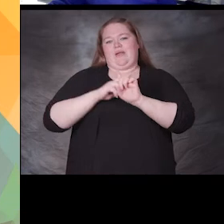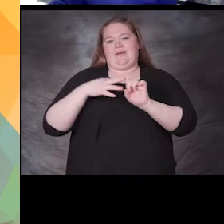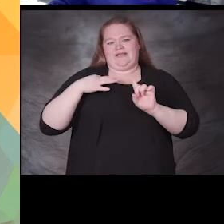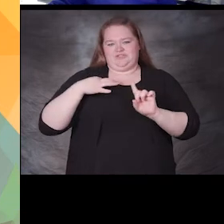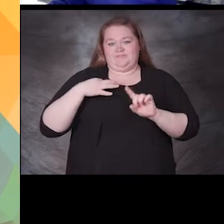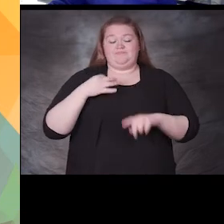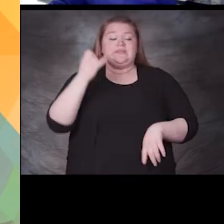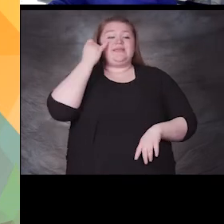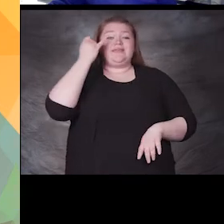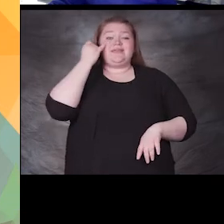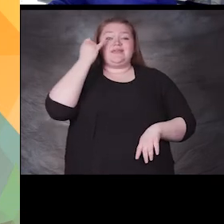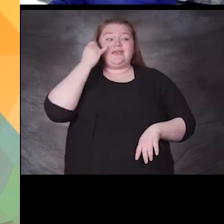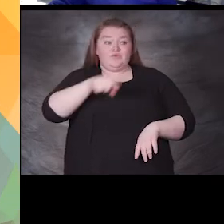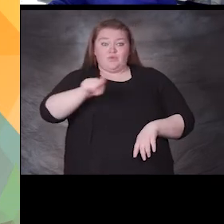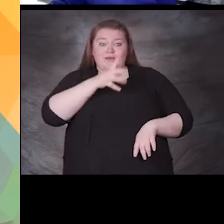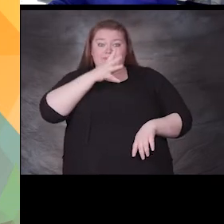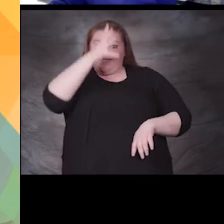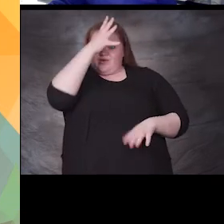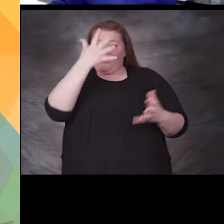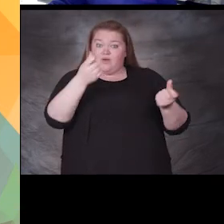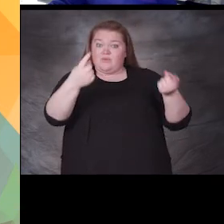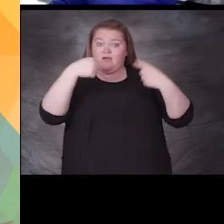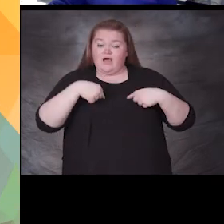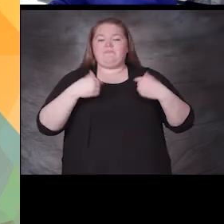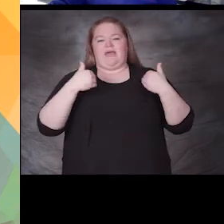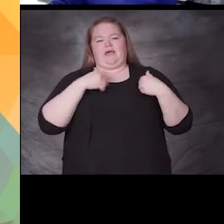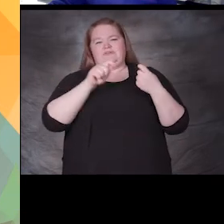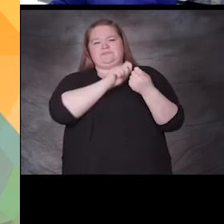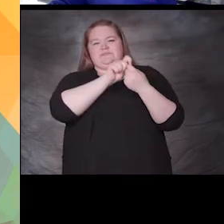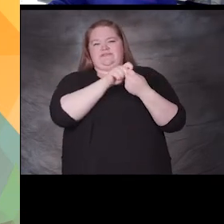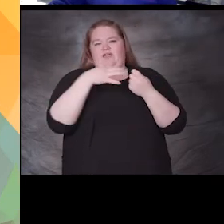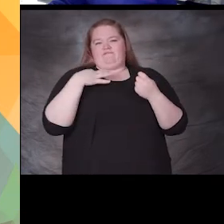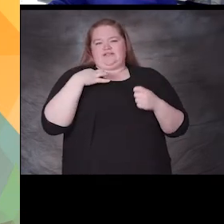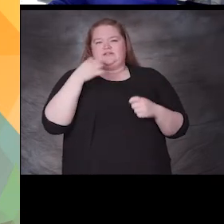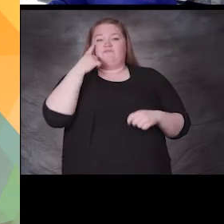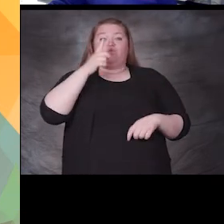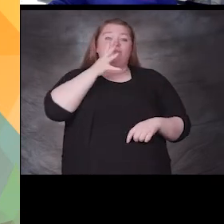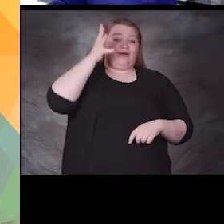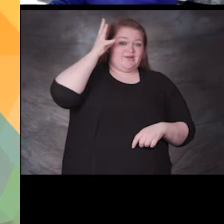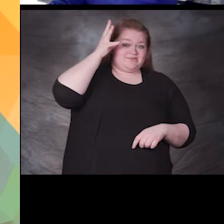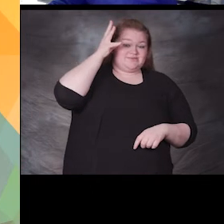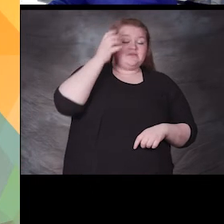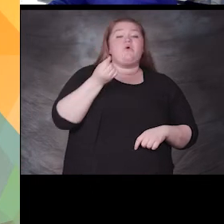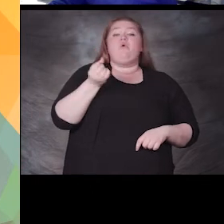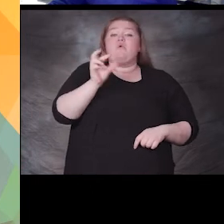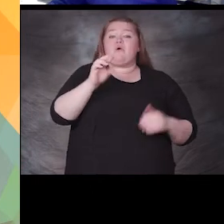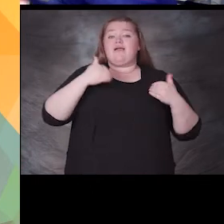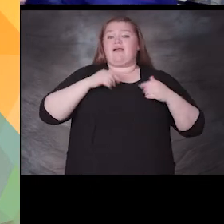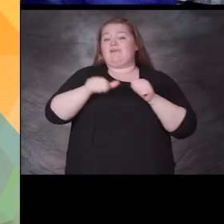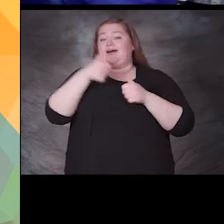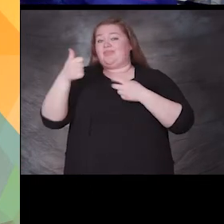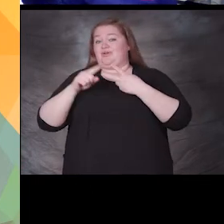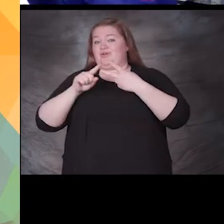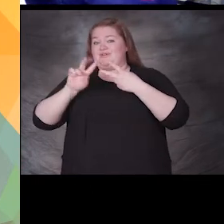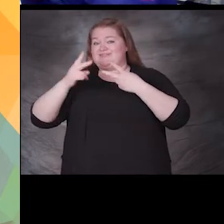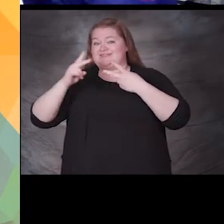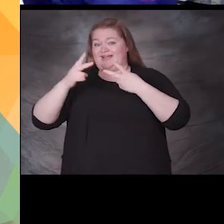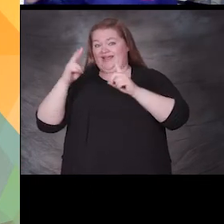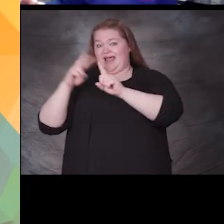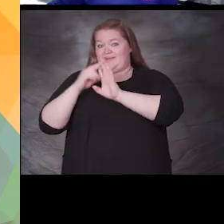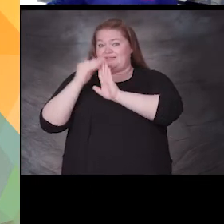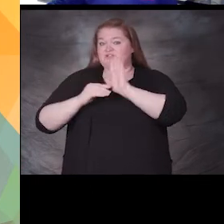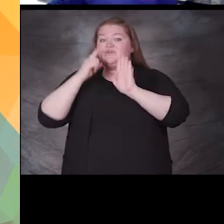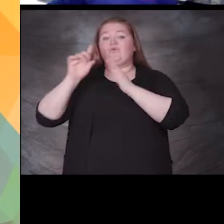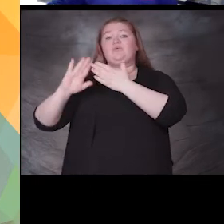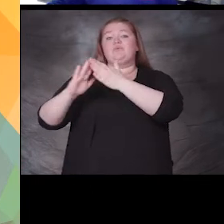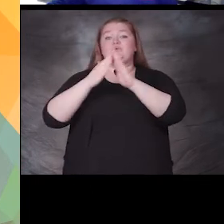you can fill out an application for a parent or if it's a community volunteer if it's somewhat like aunt edna wants to come